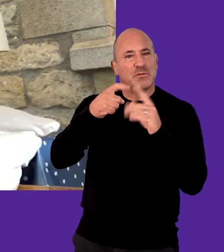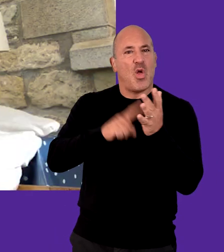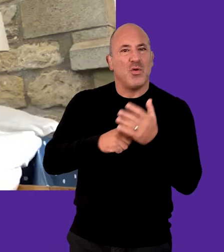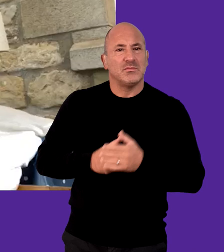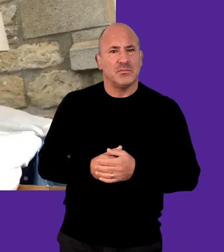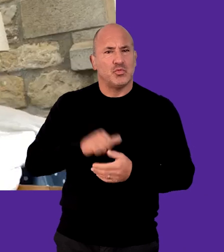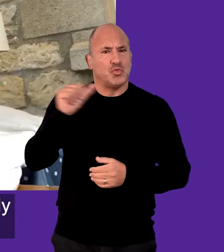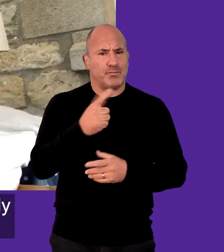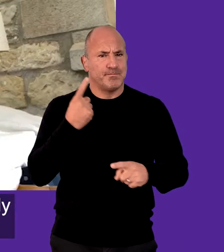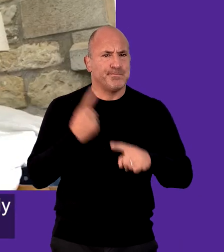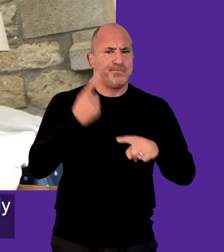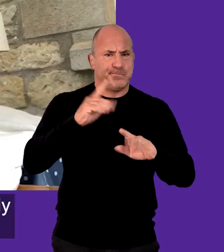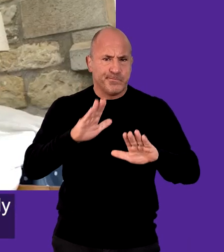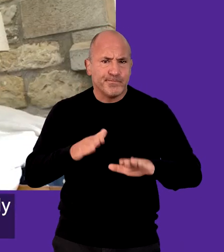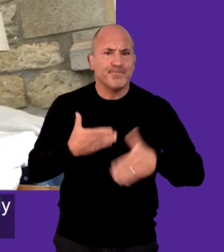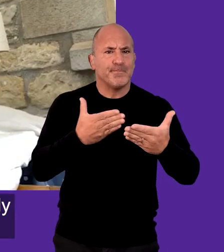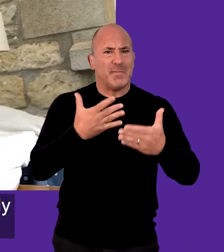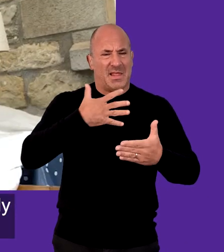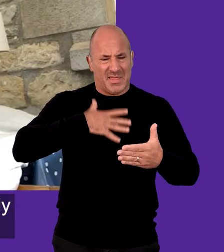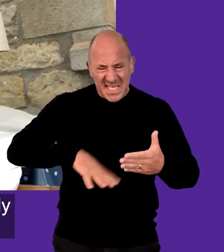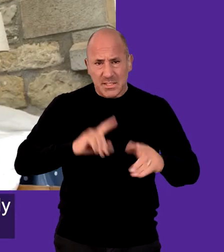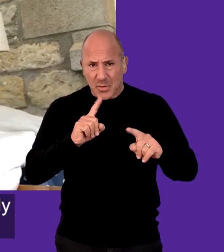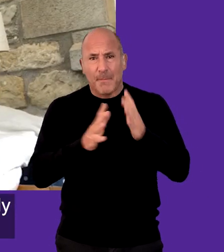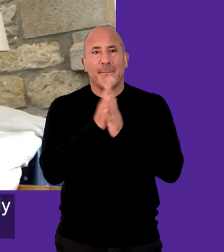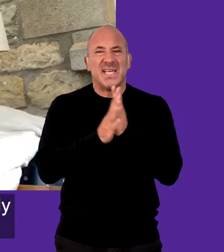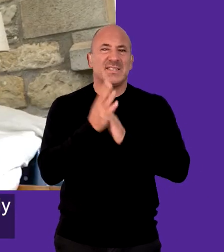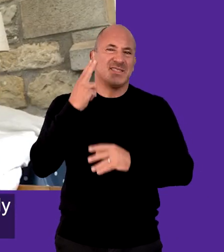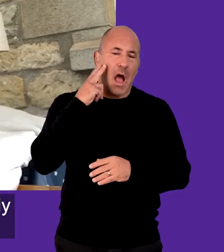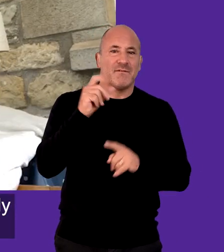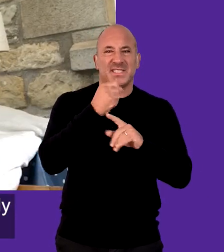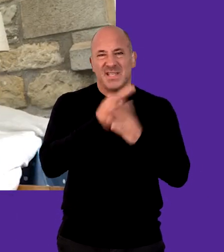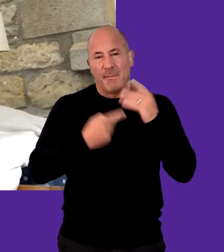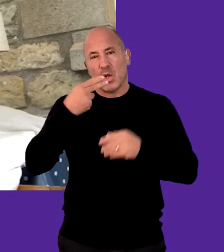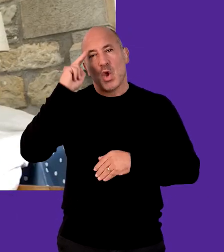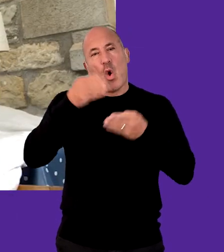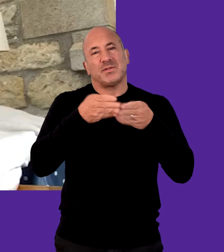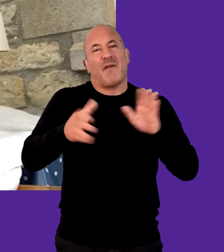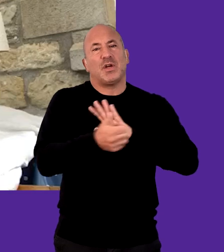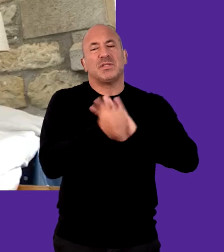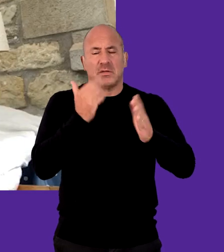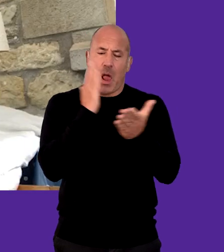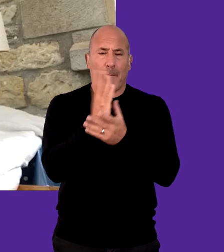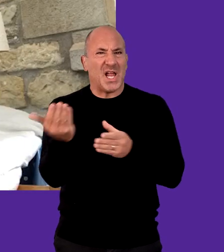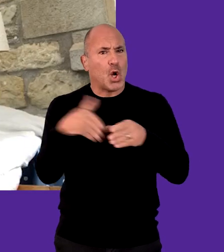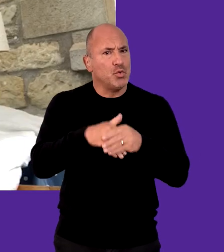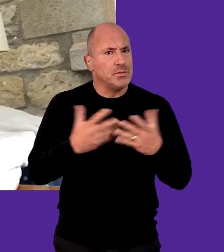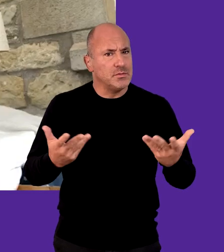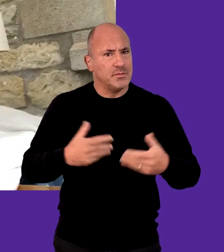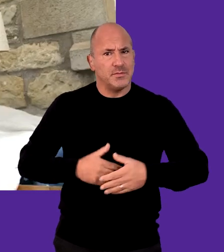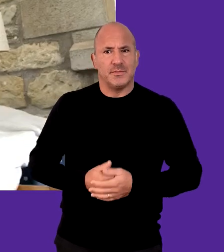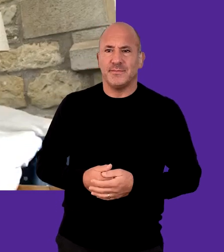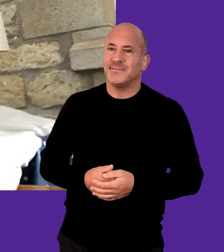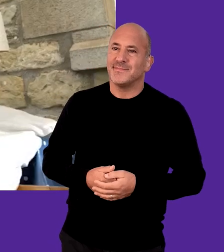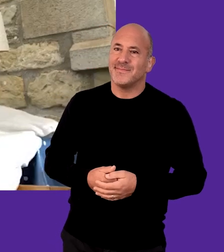Kate Lord You should promptly and consistently deliver what's needed to ensure the inclusion of deaf, disabled and